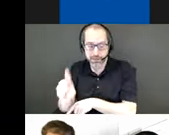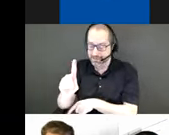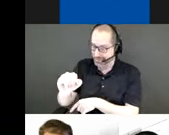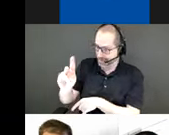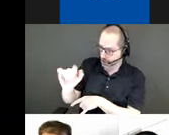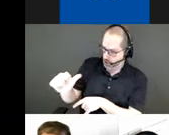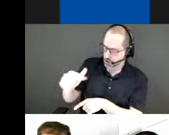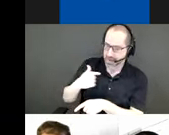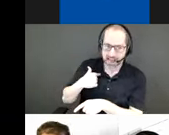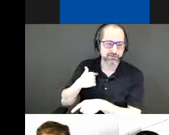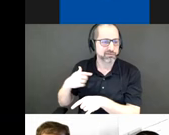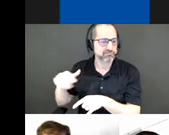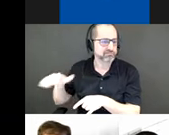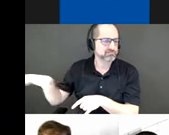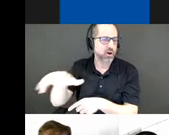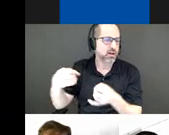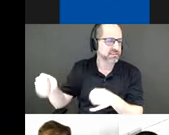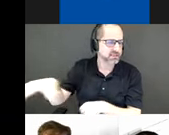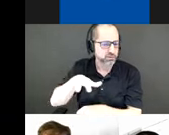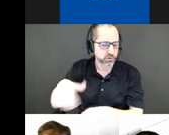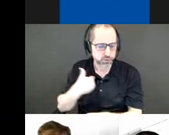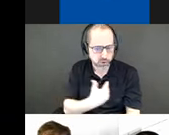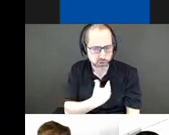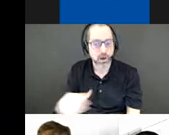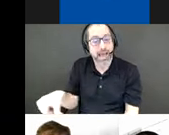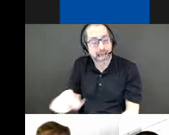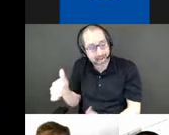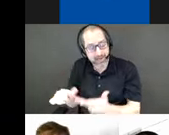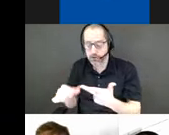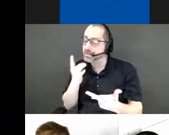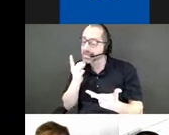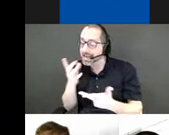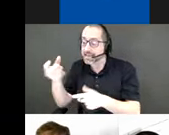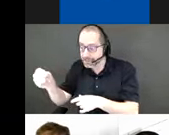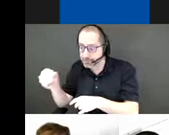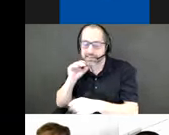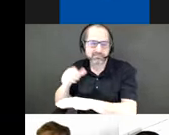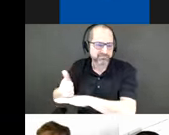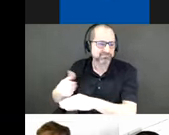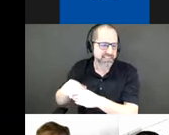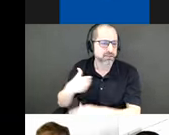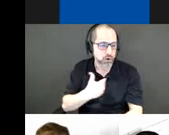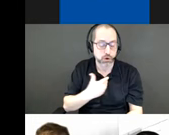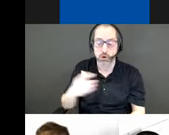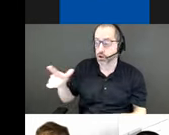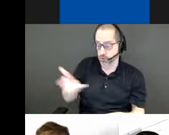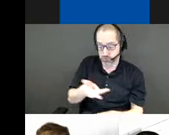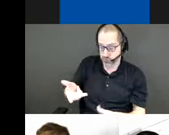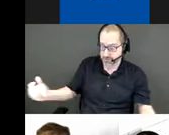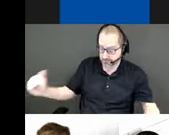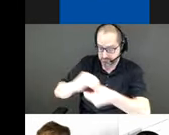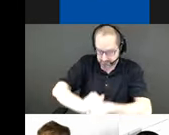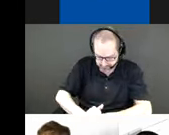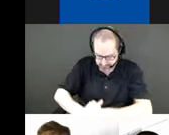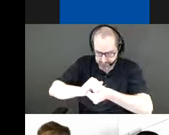And Malvi Banani Lighting is a lighting design consultancy that's also based in Toronto. And collectively, they've been working to activate and engage the public